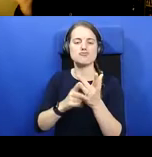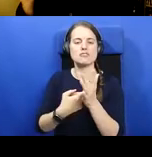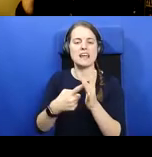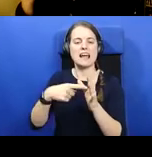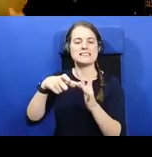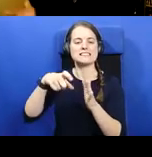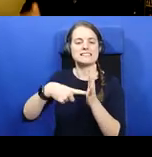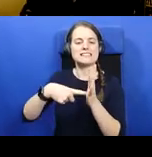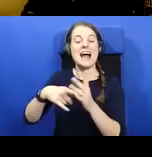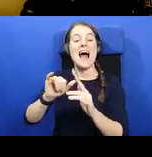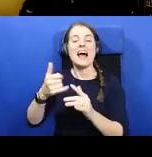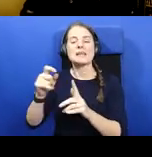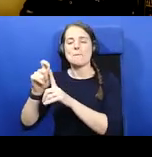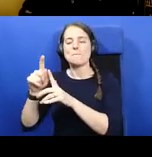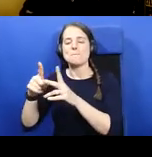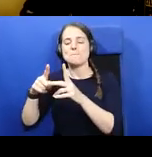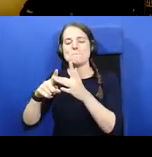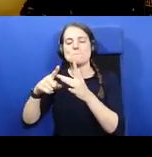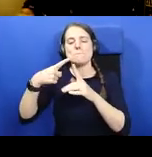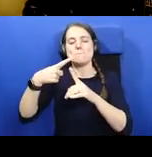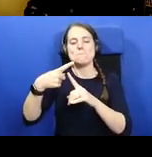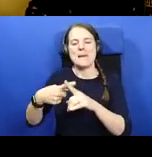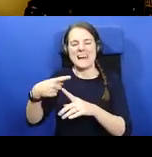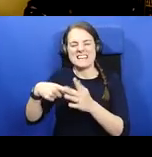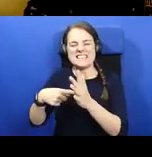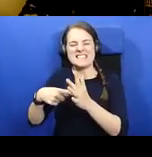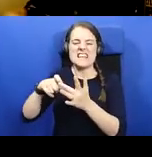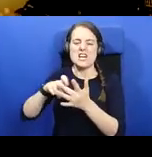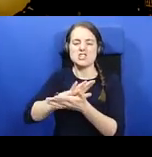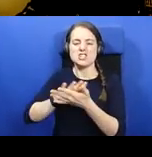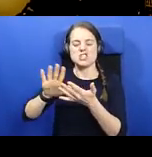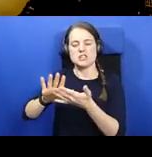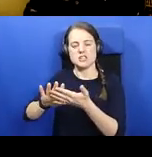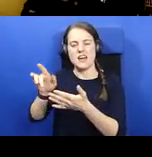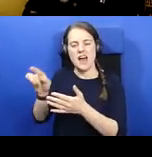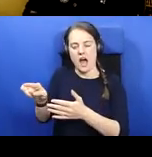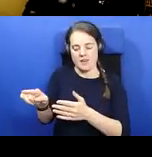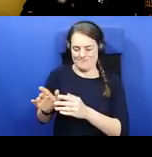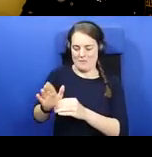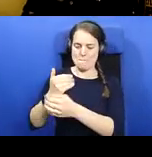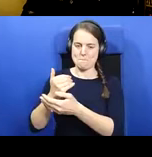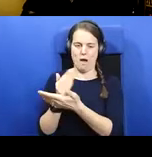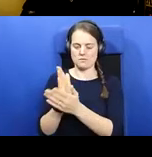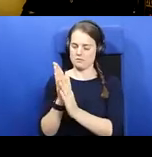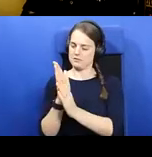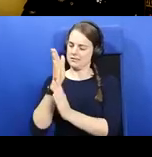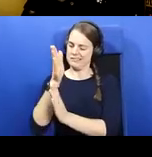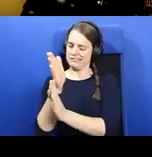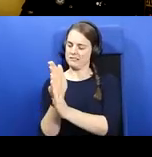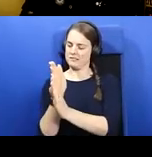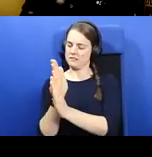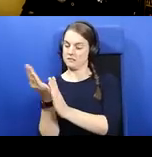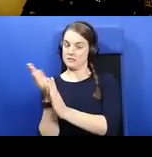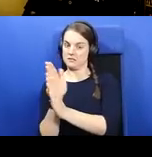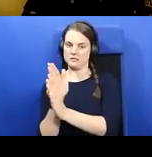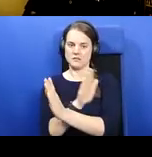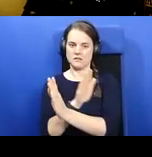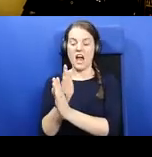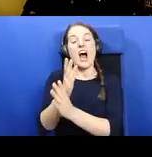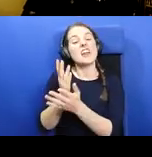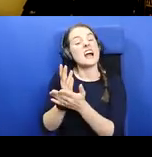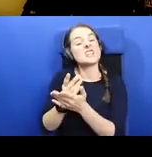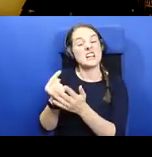-speaking parts of Scotland. And during this period the Pictish-speaking parts of Scotland would have been actually quite a bit more